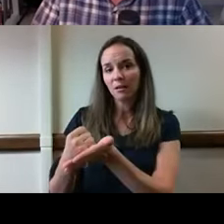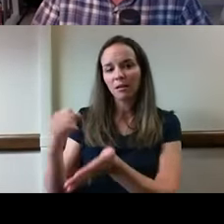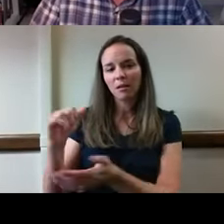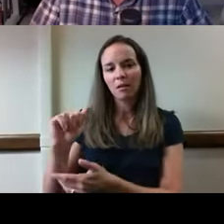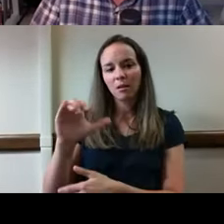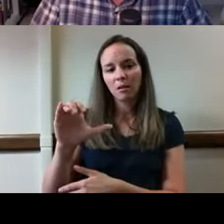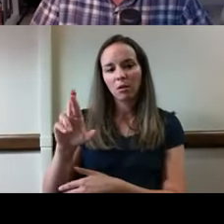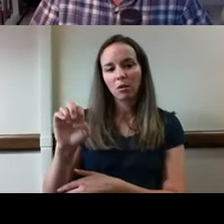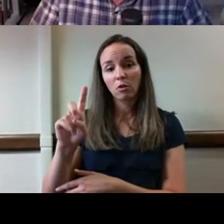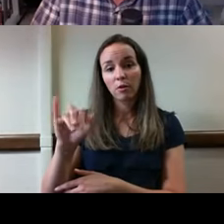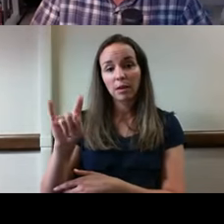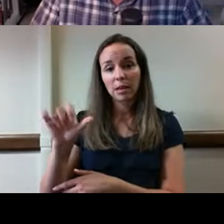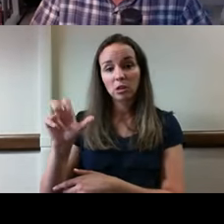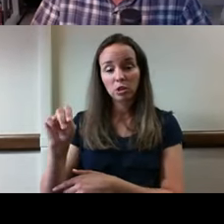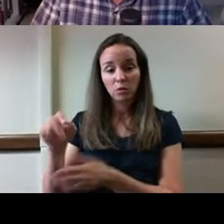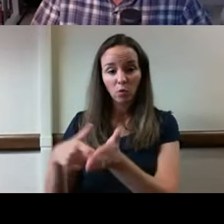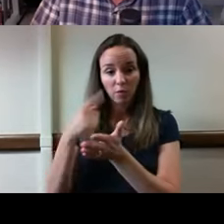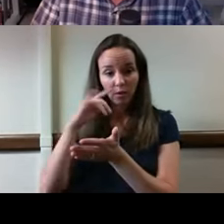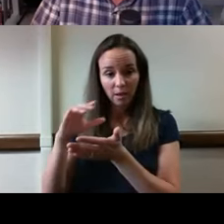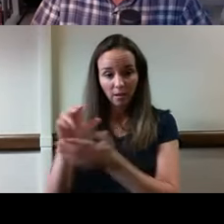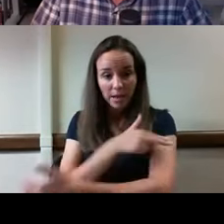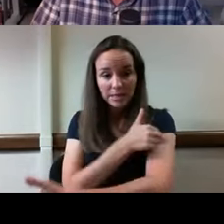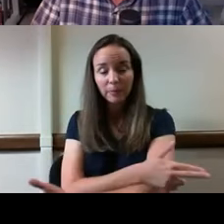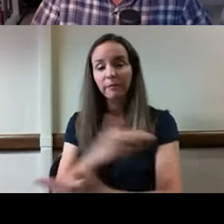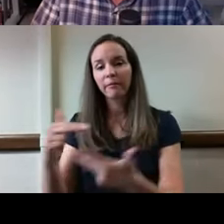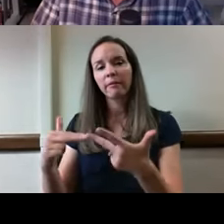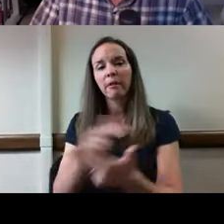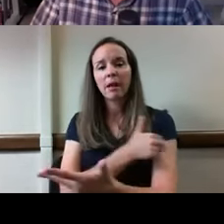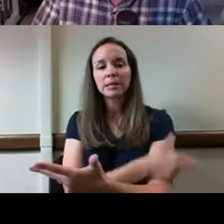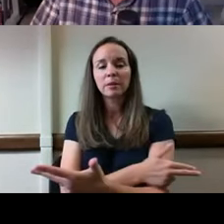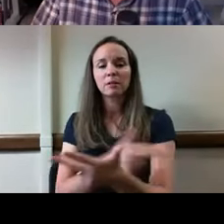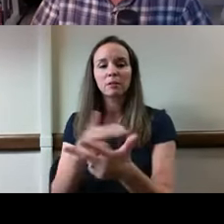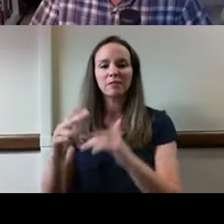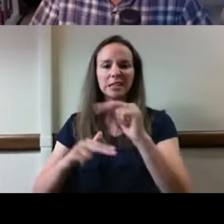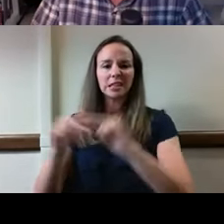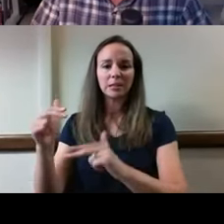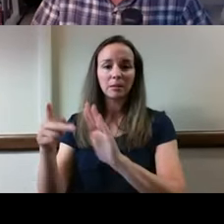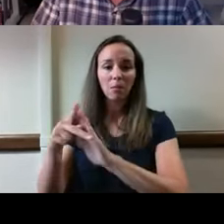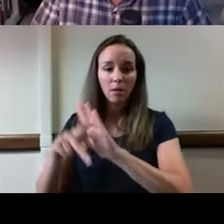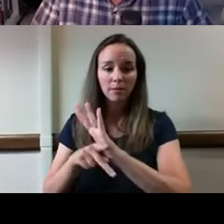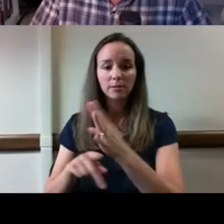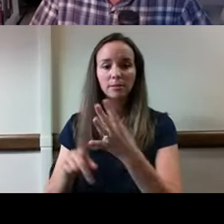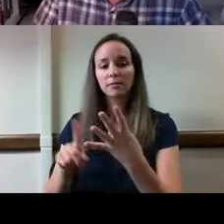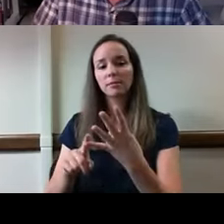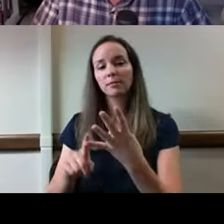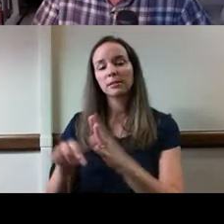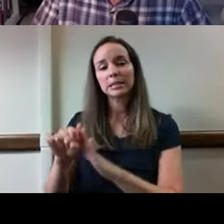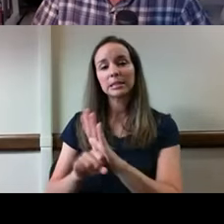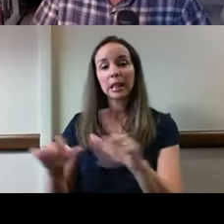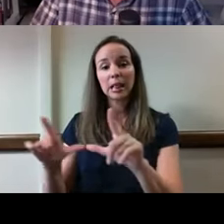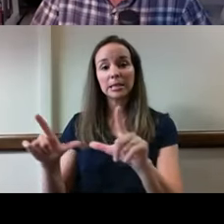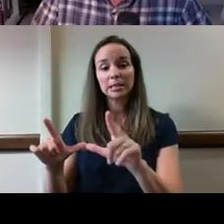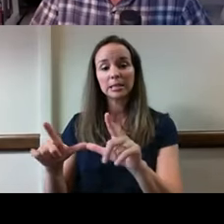hospital, hospital and facility policies, the state licensing standards for occupational therapy,